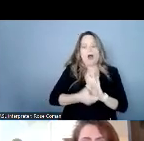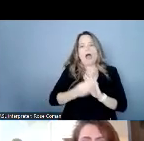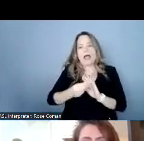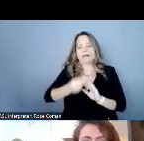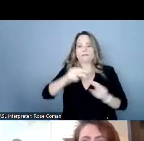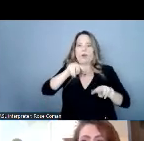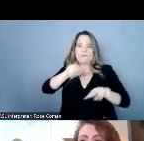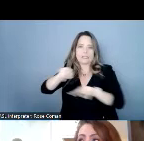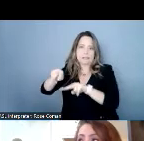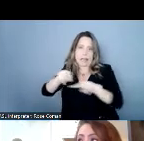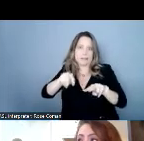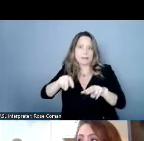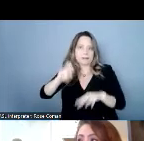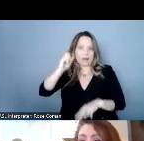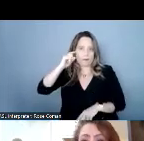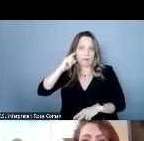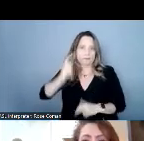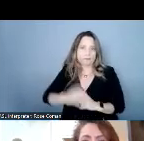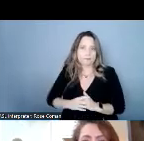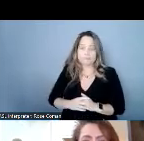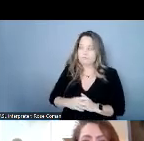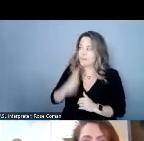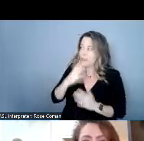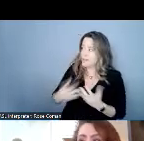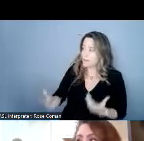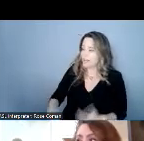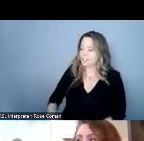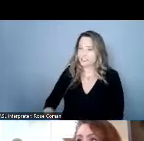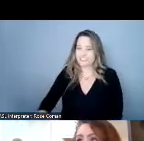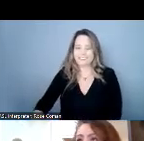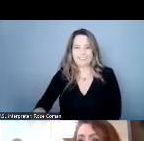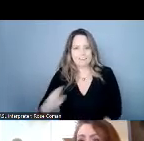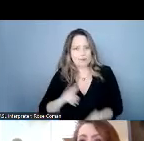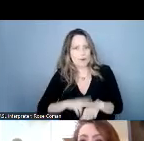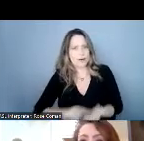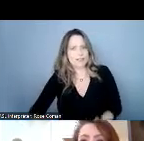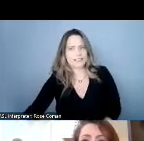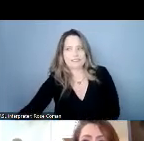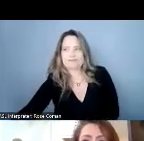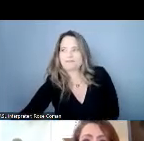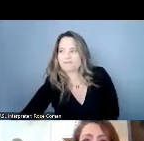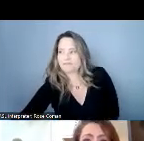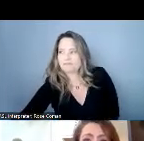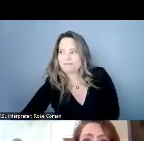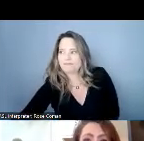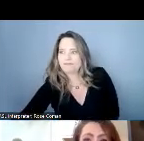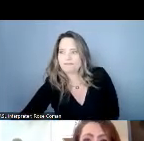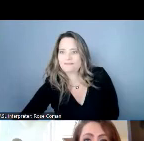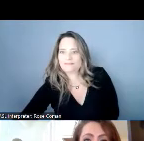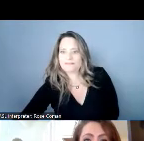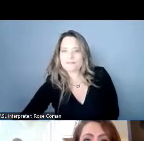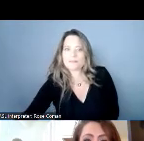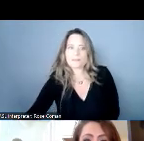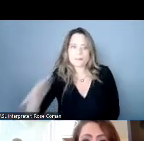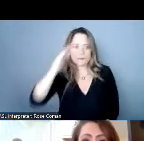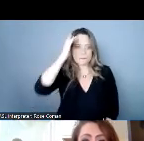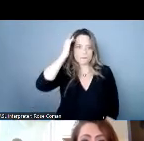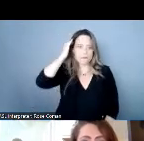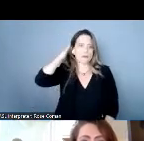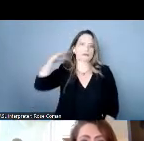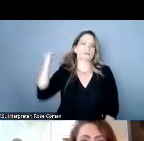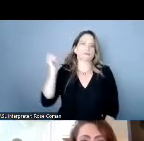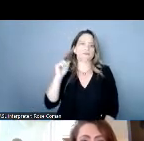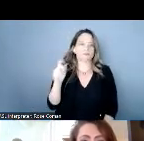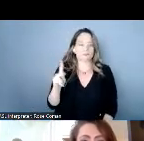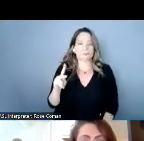thank you very much of course okay so now we're